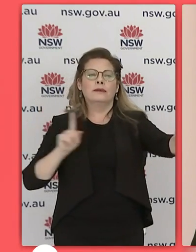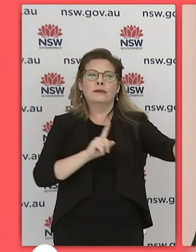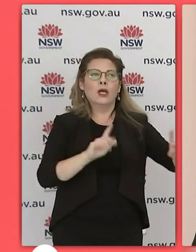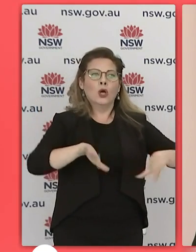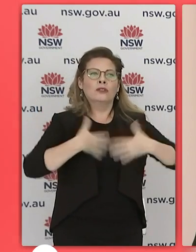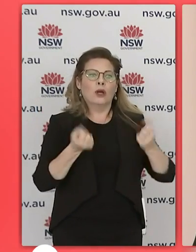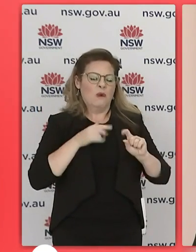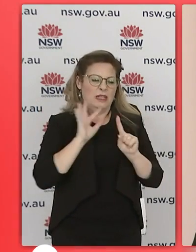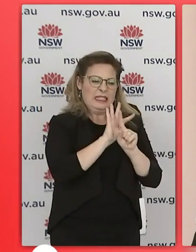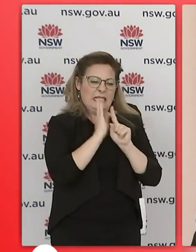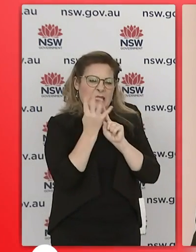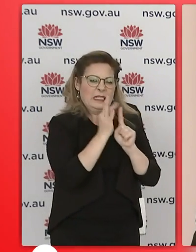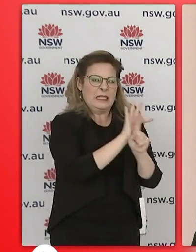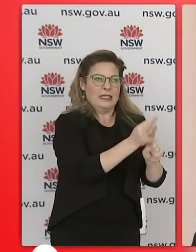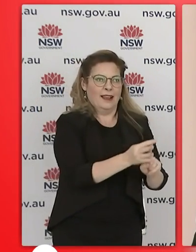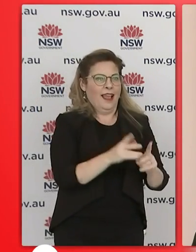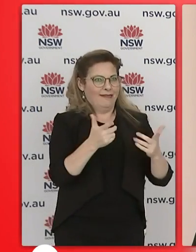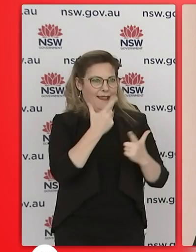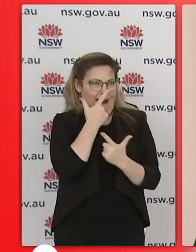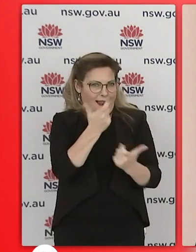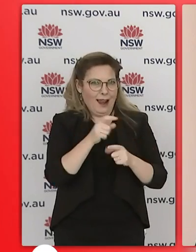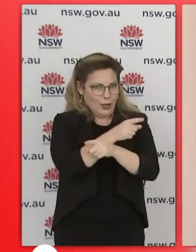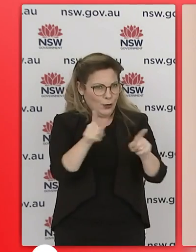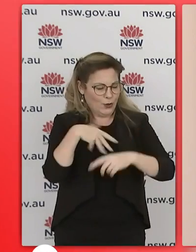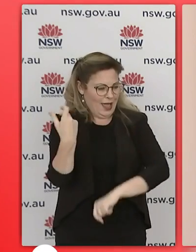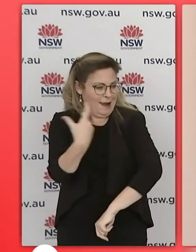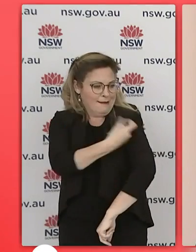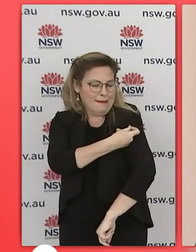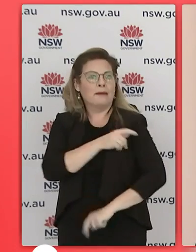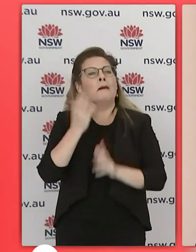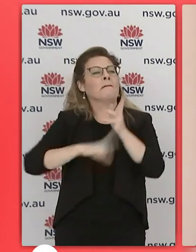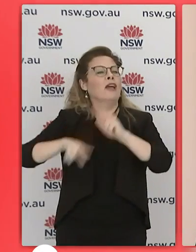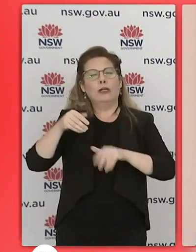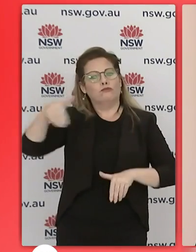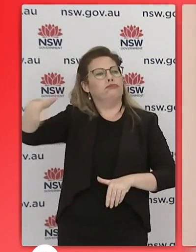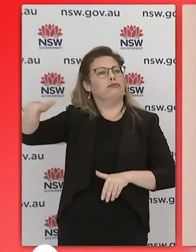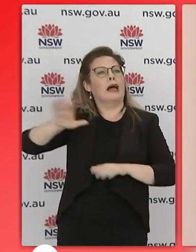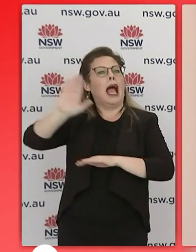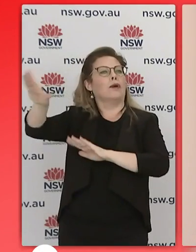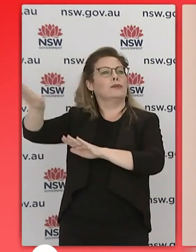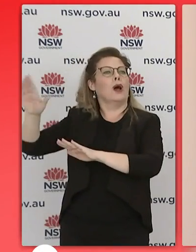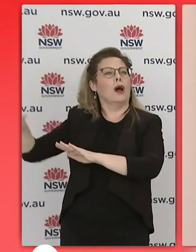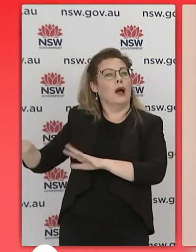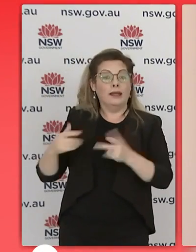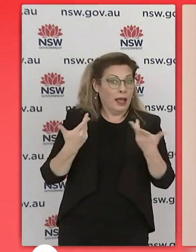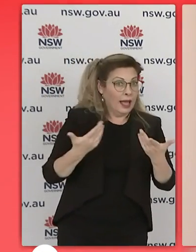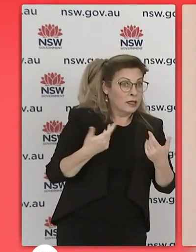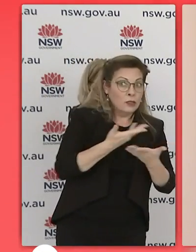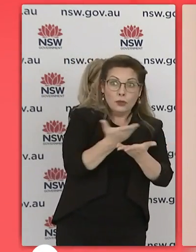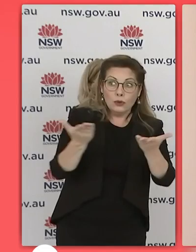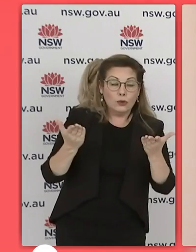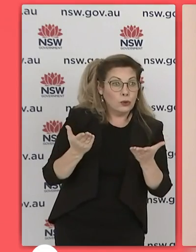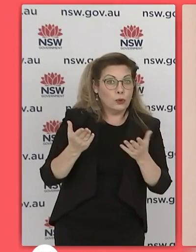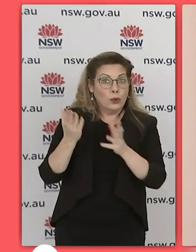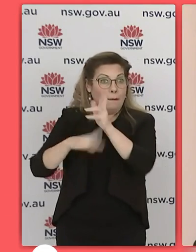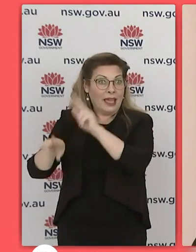your uh your access to that golden opportunity of the vaccination to wait outside for you and to mums and dads i just want to say and and to uh the